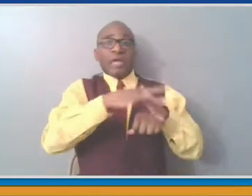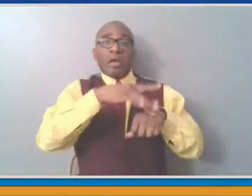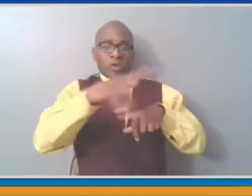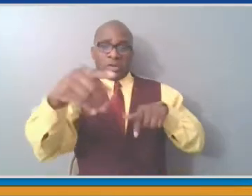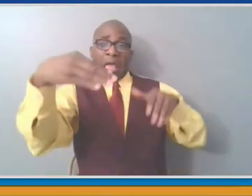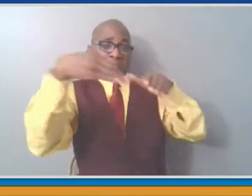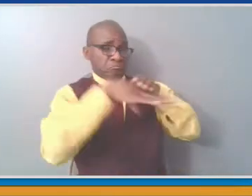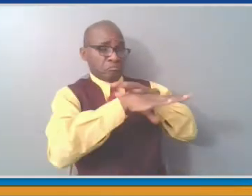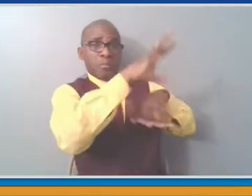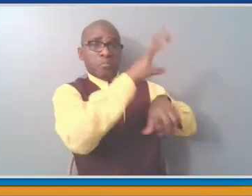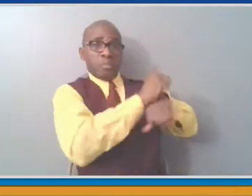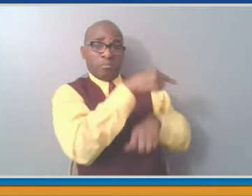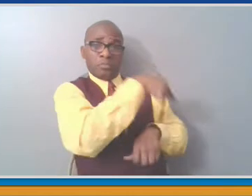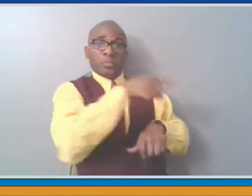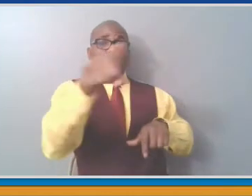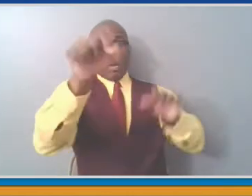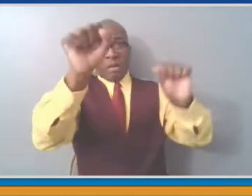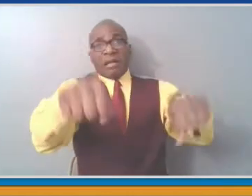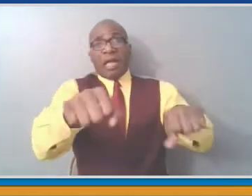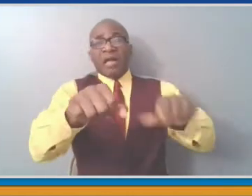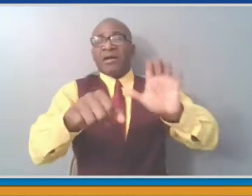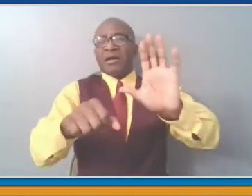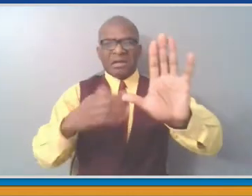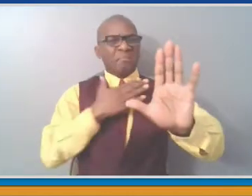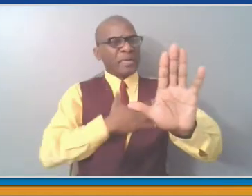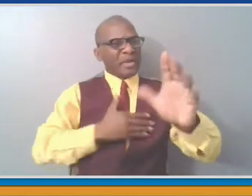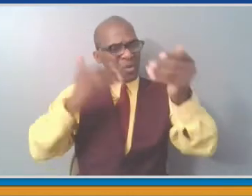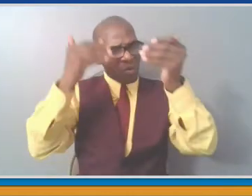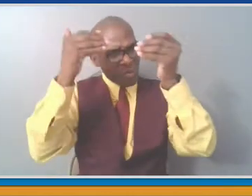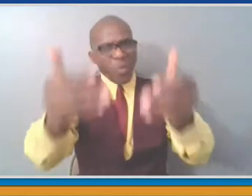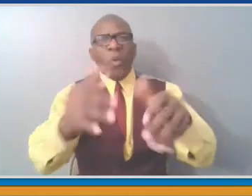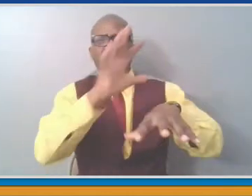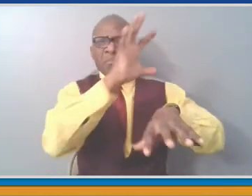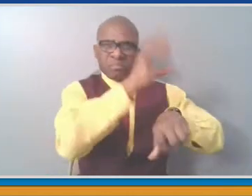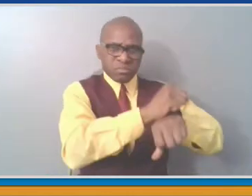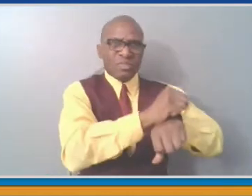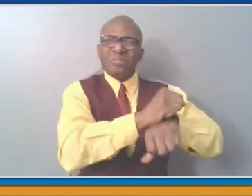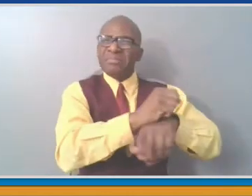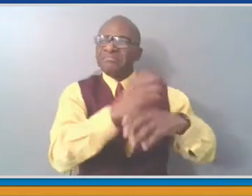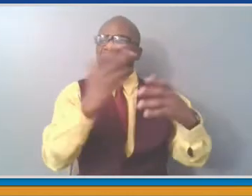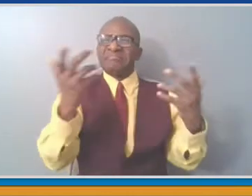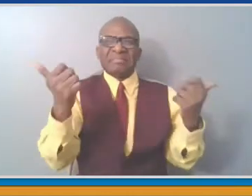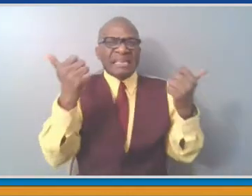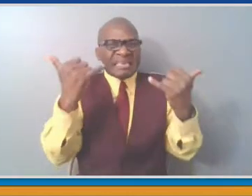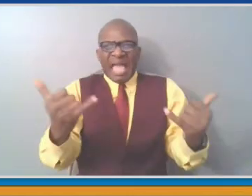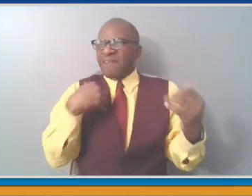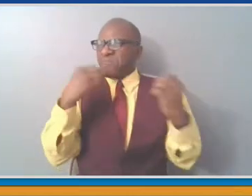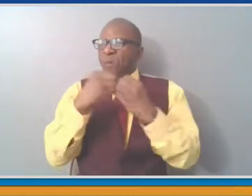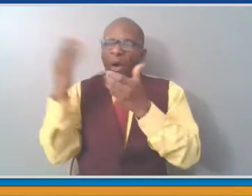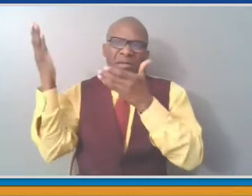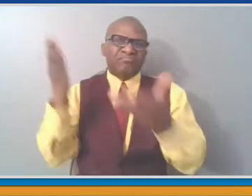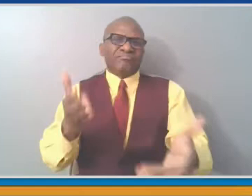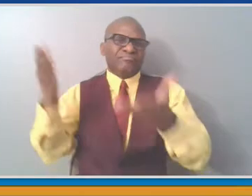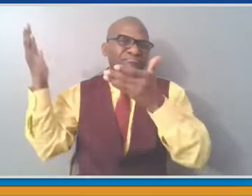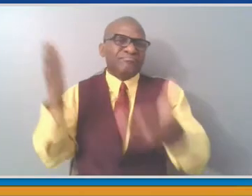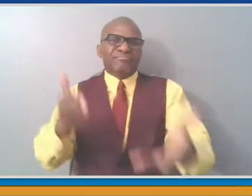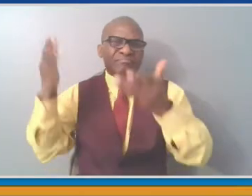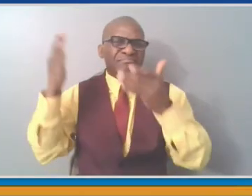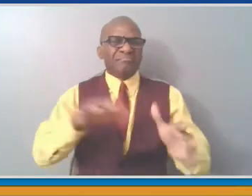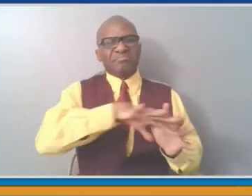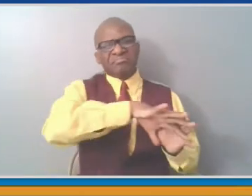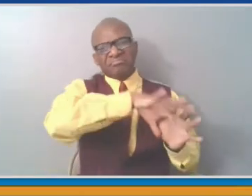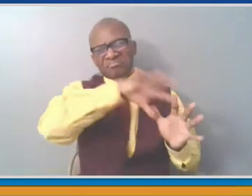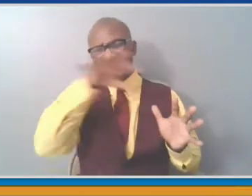the vaccine availability continues to increase. At the same time, the availability is there